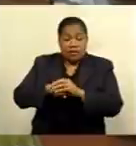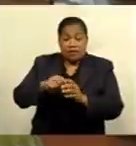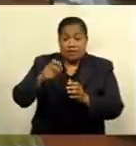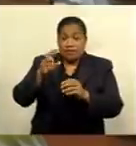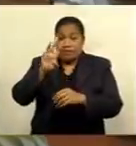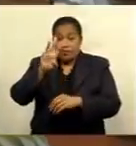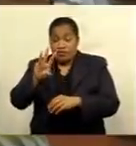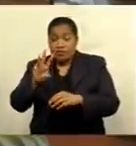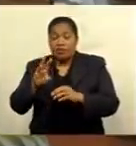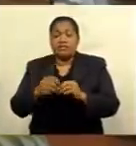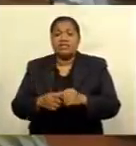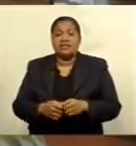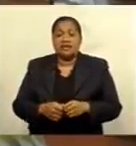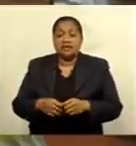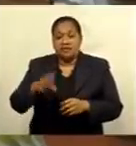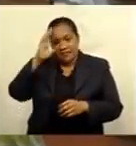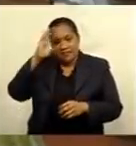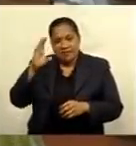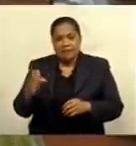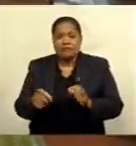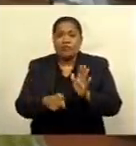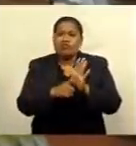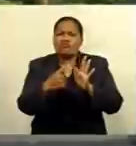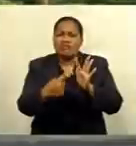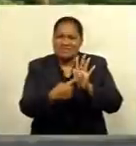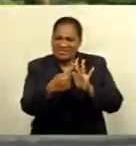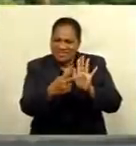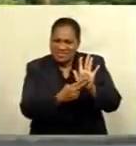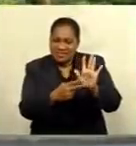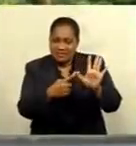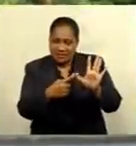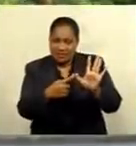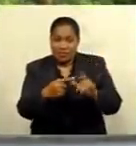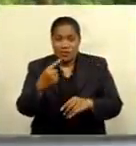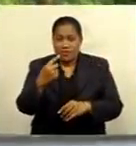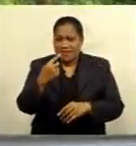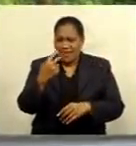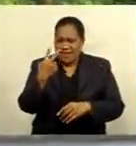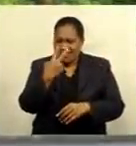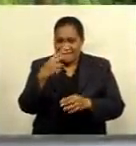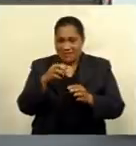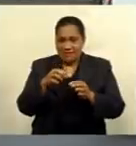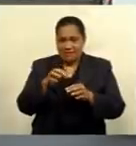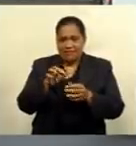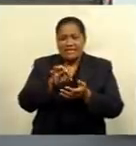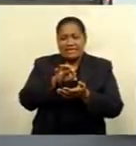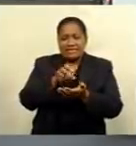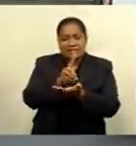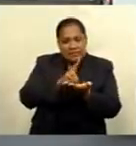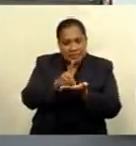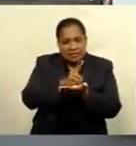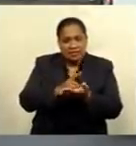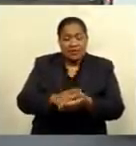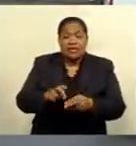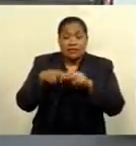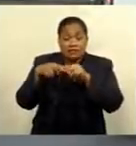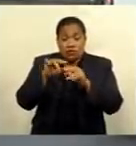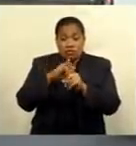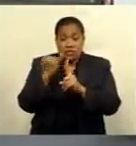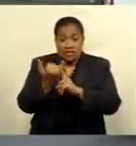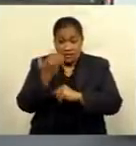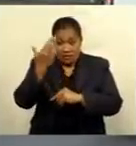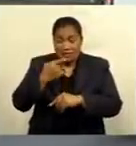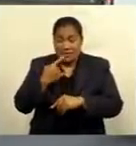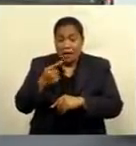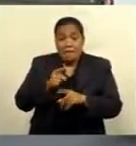for blinding disease, eye diseases. The Fiji Society for the Blind says most of its members progressively lose